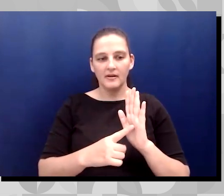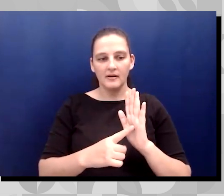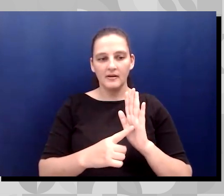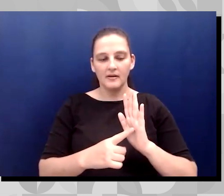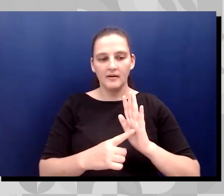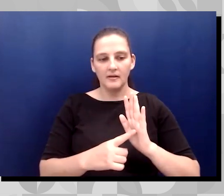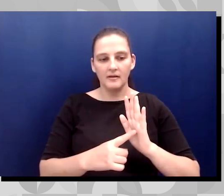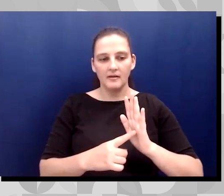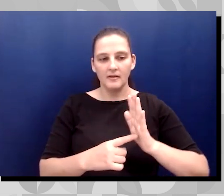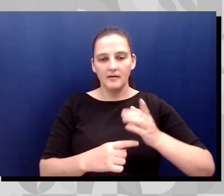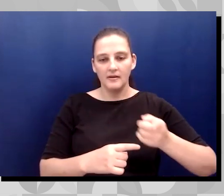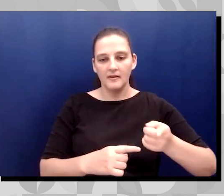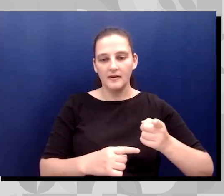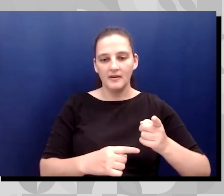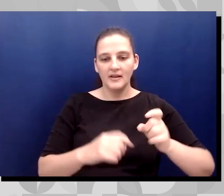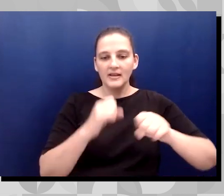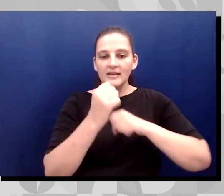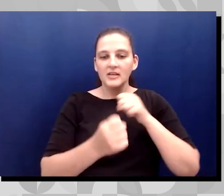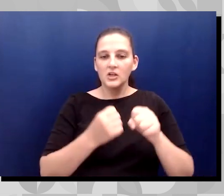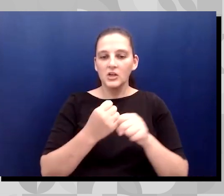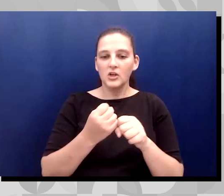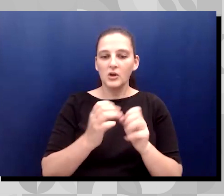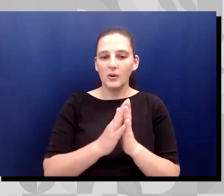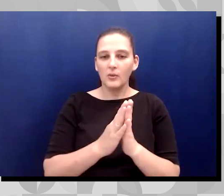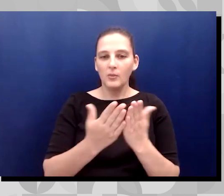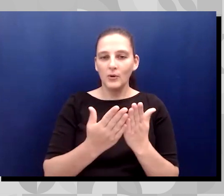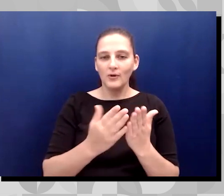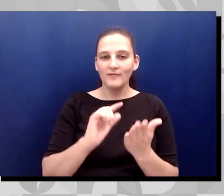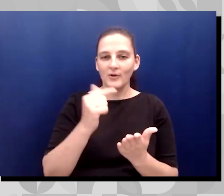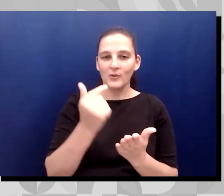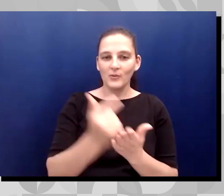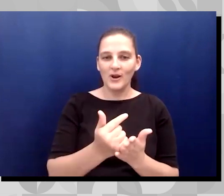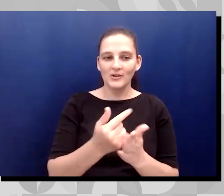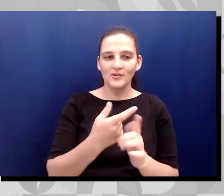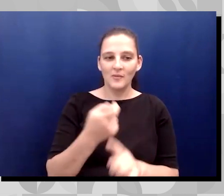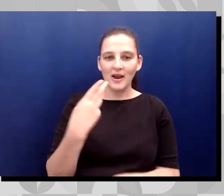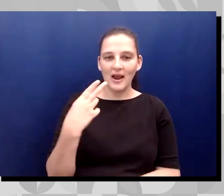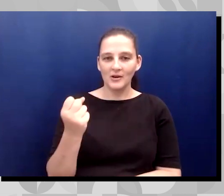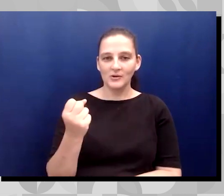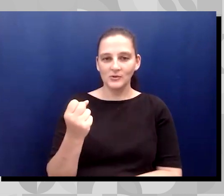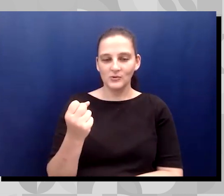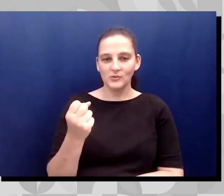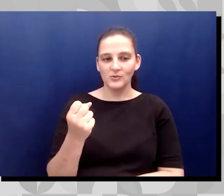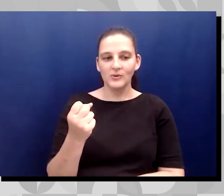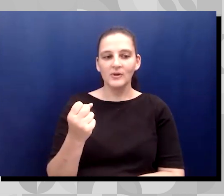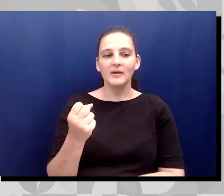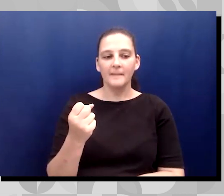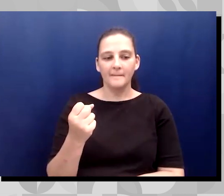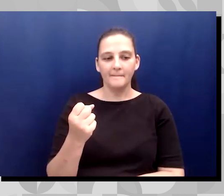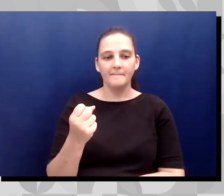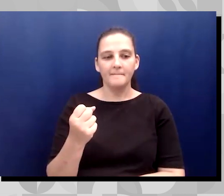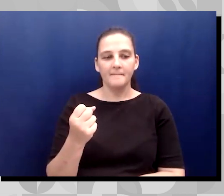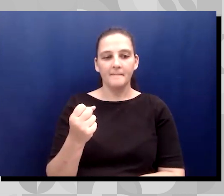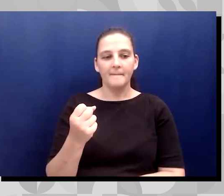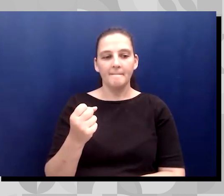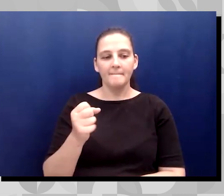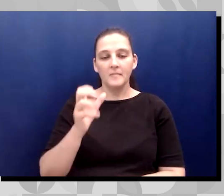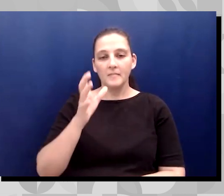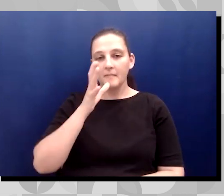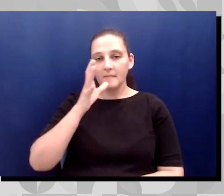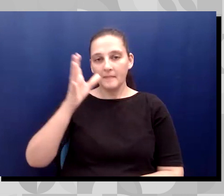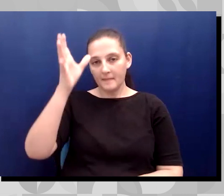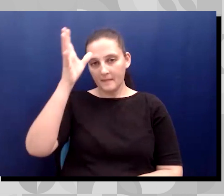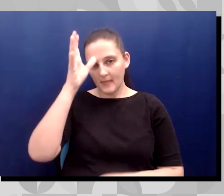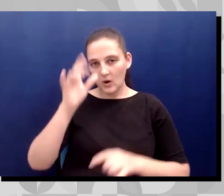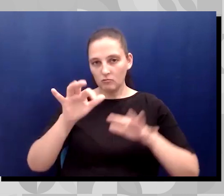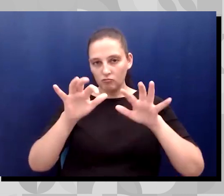the year book for, uh, my graduation from high school. And, um, my parents really are the